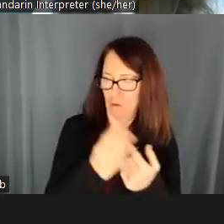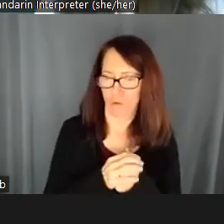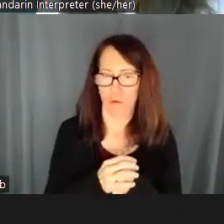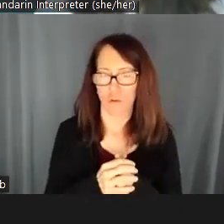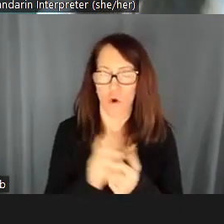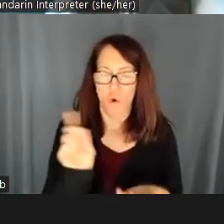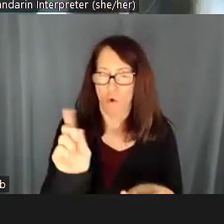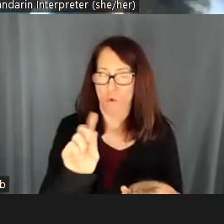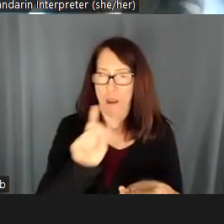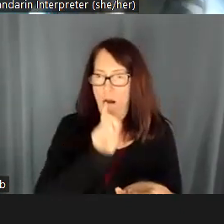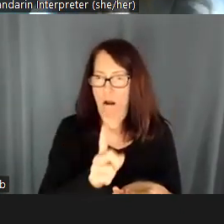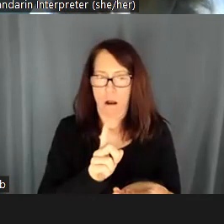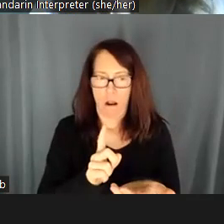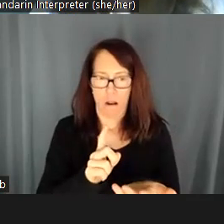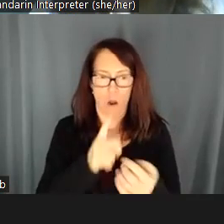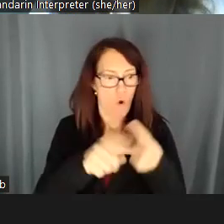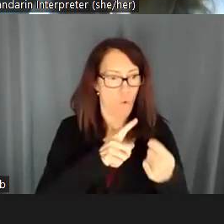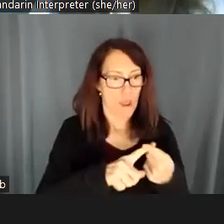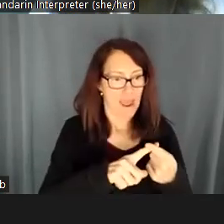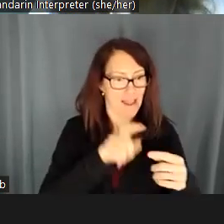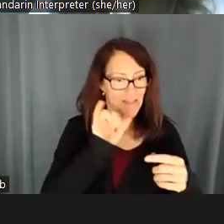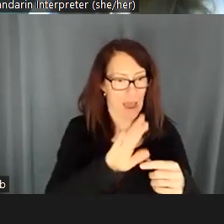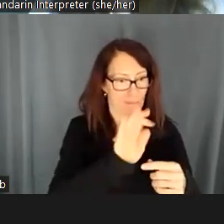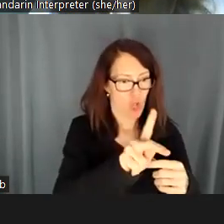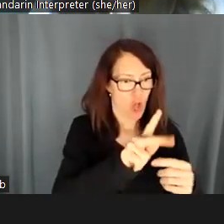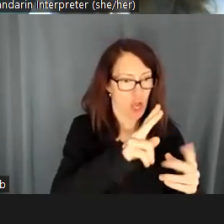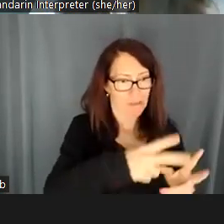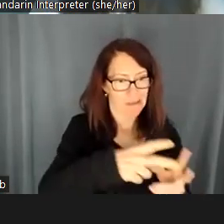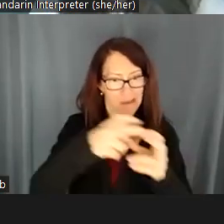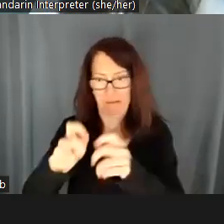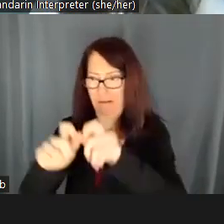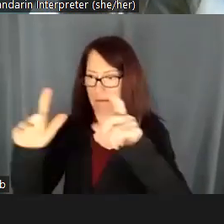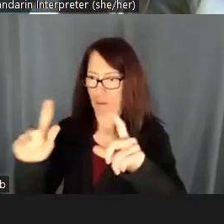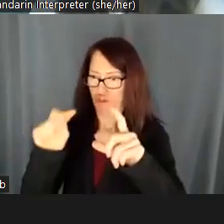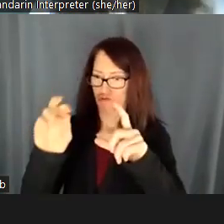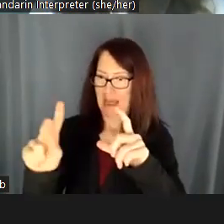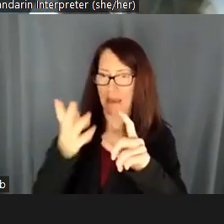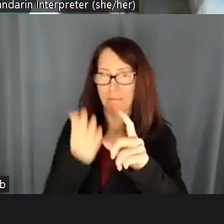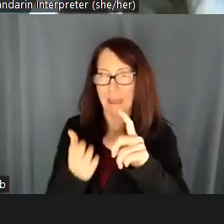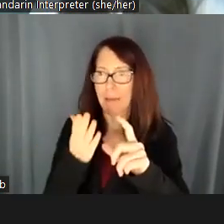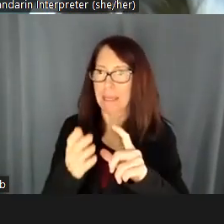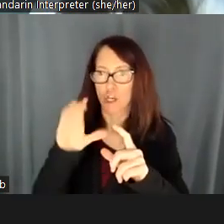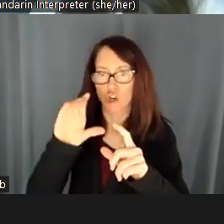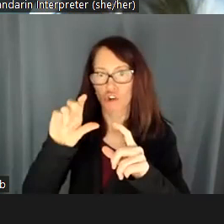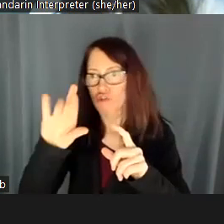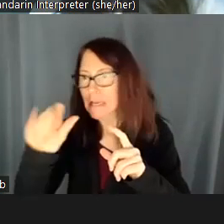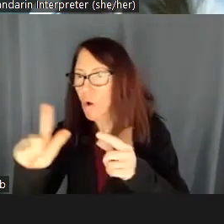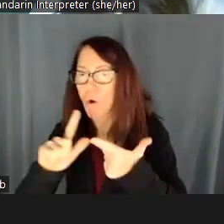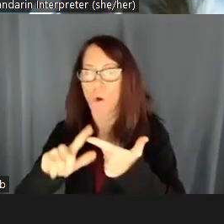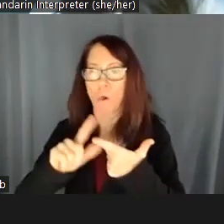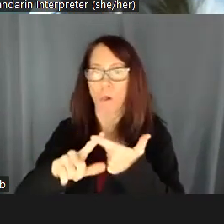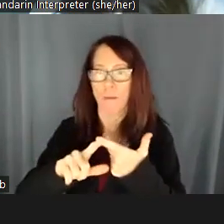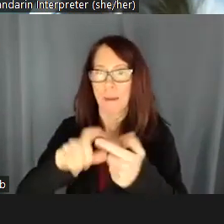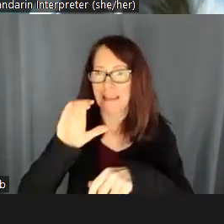speak Creole, you know, there may be a Cape Verdean population that is centered in